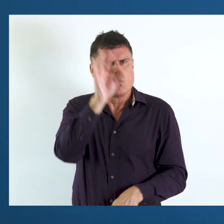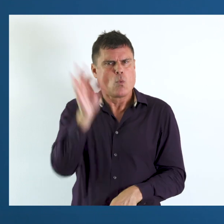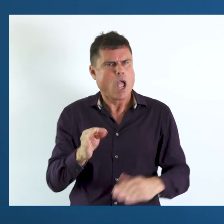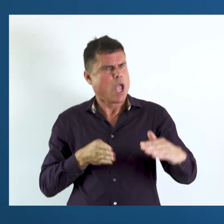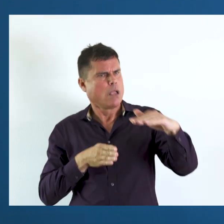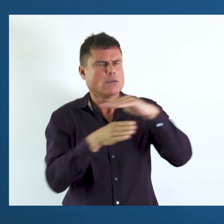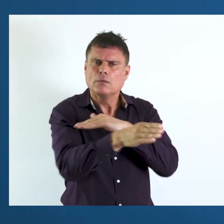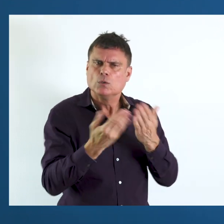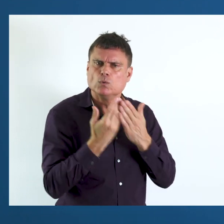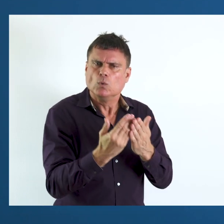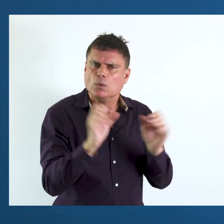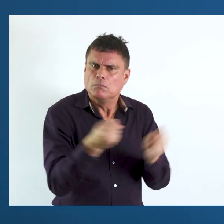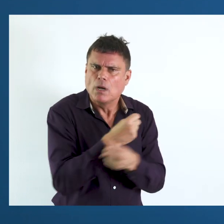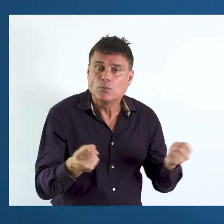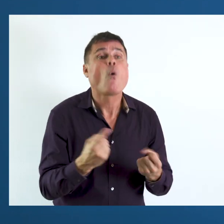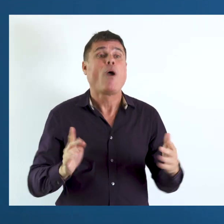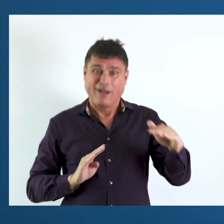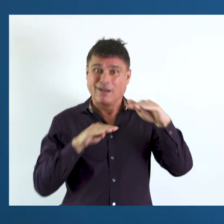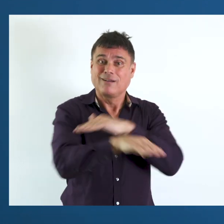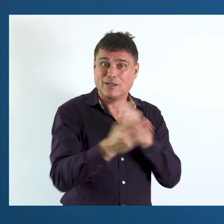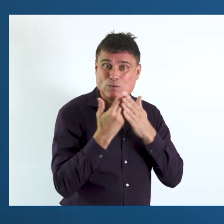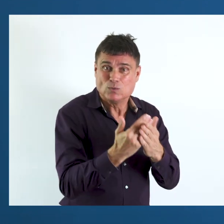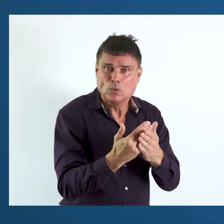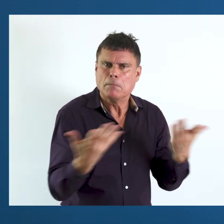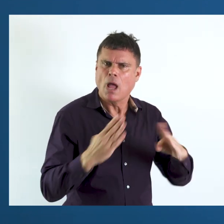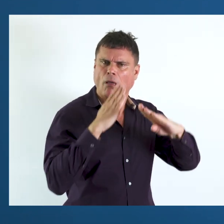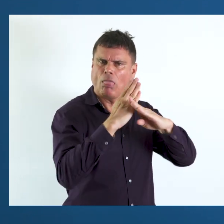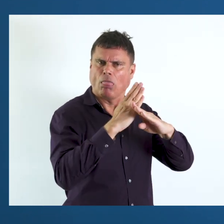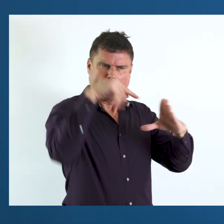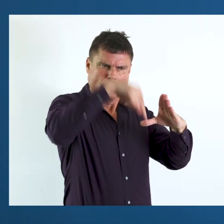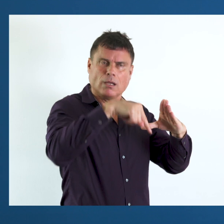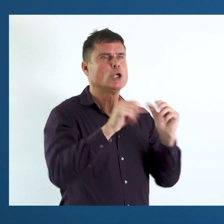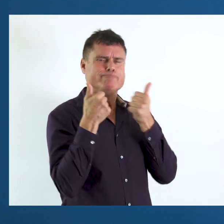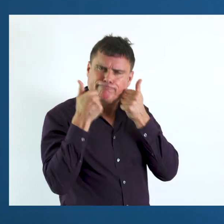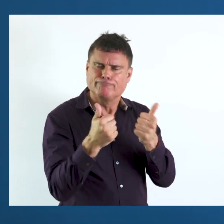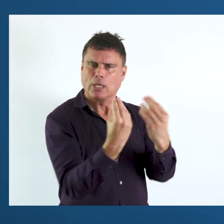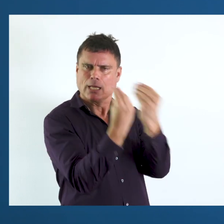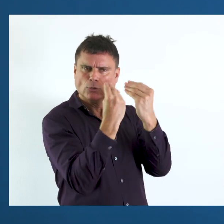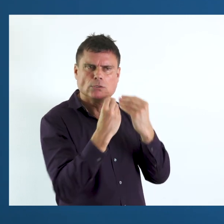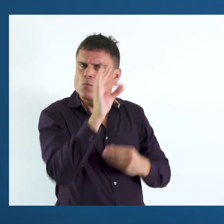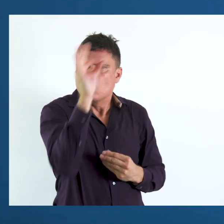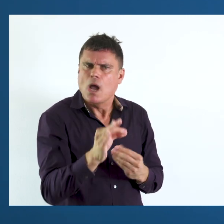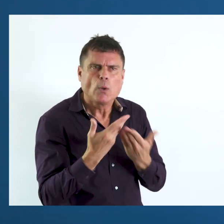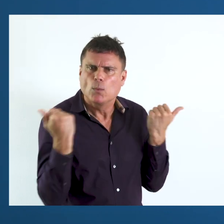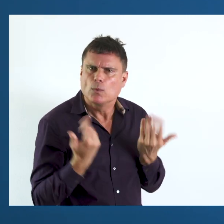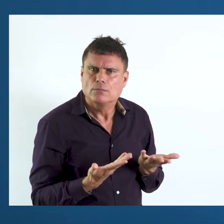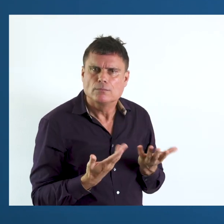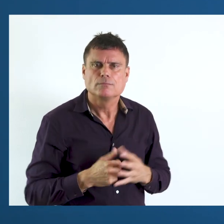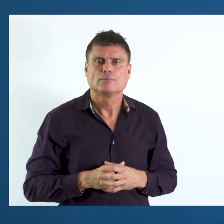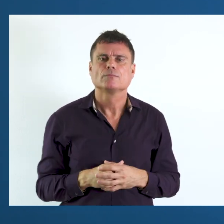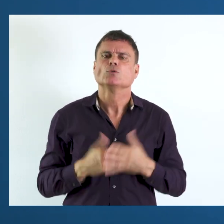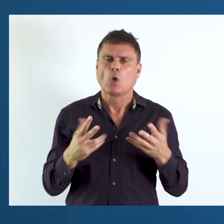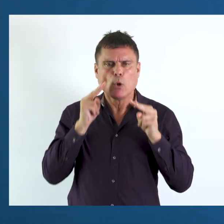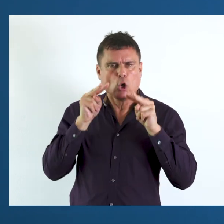we're working with with UNICEF gives us information on why children are not going to school, or if they are going to school, what are